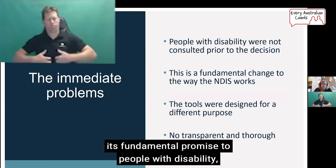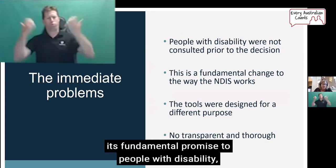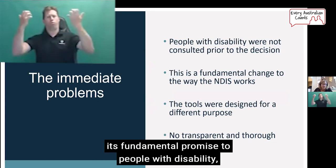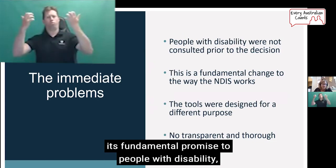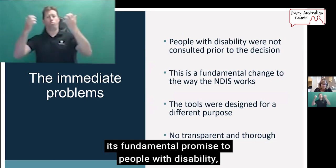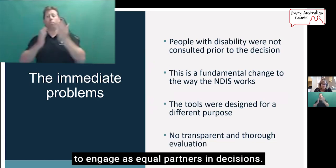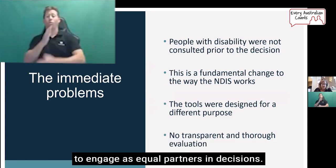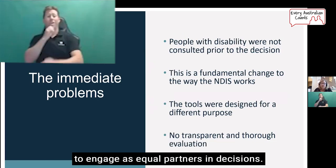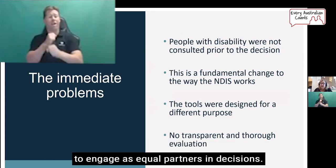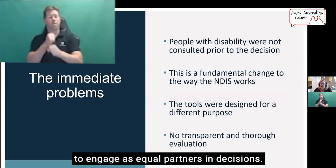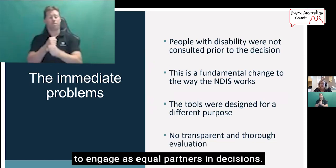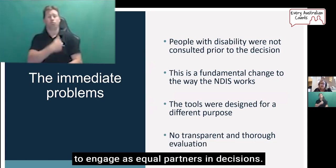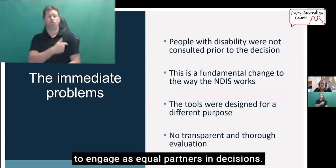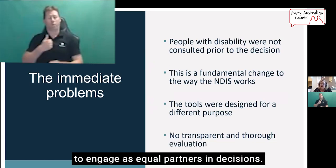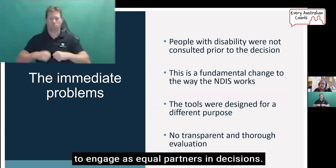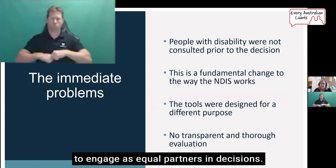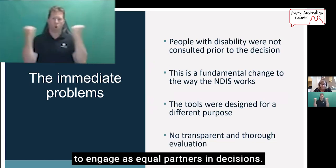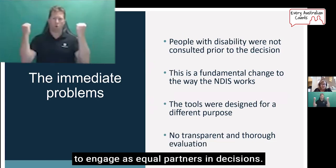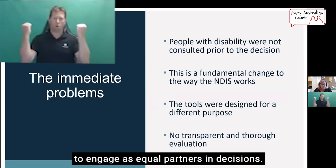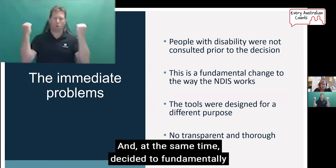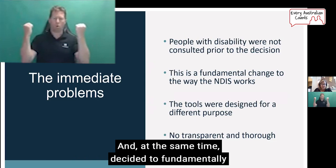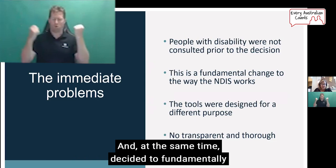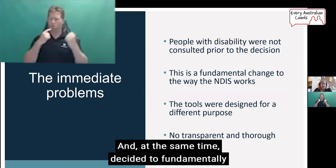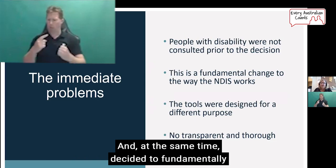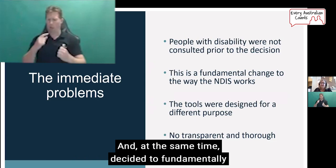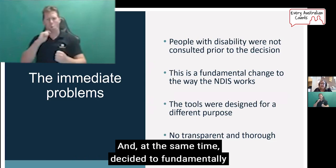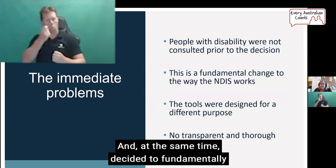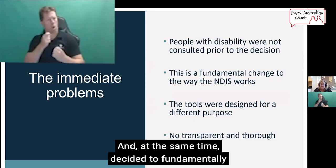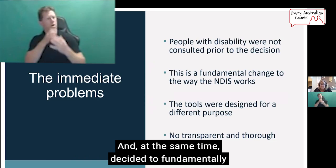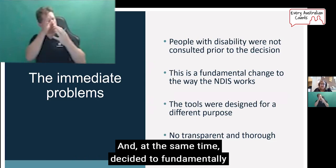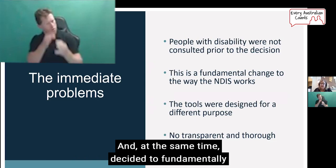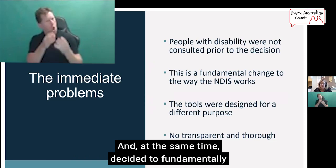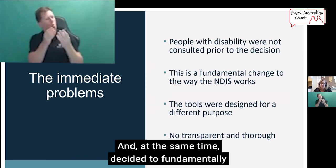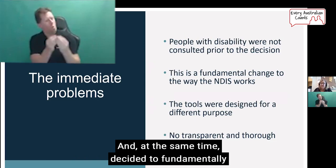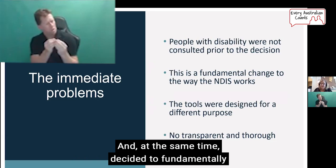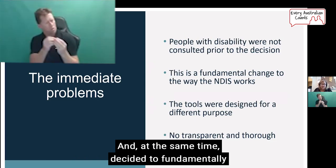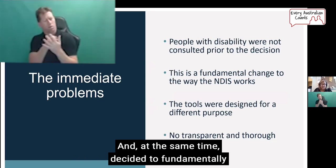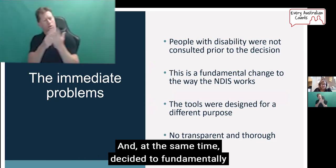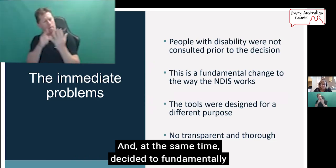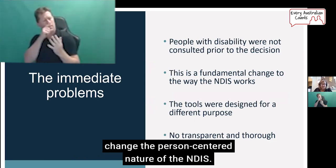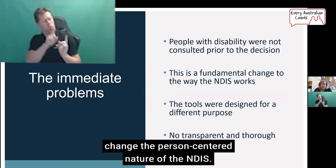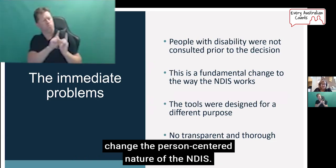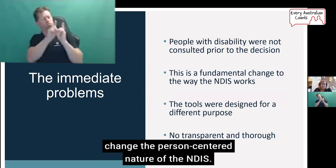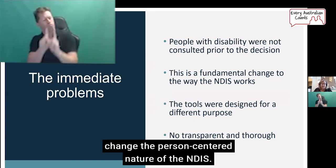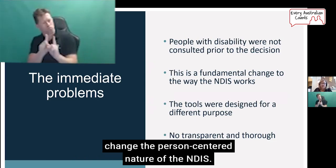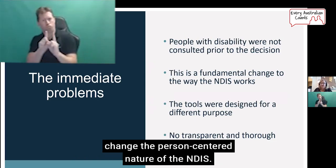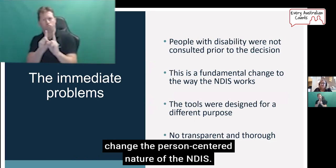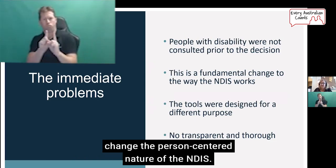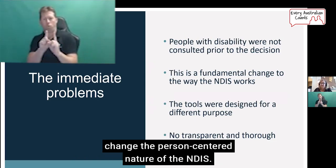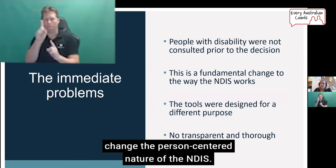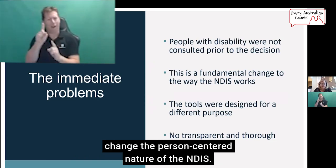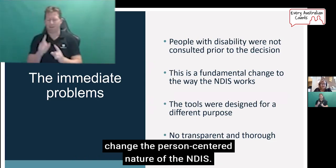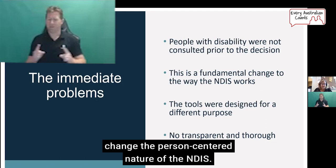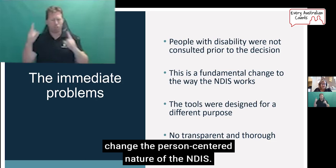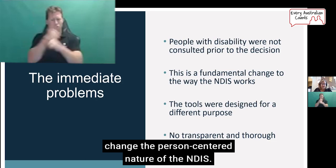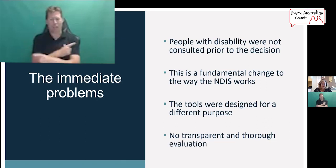to people with disability to engage as equal partners in decisions and at the same time decided to fundamentally change the person-centred